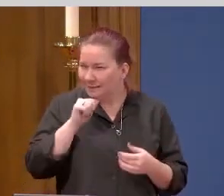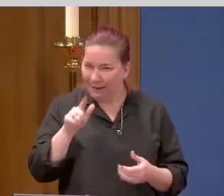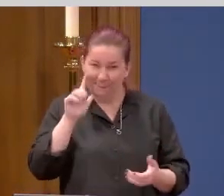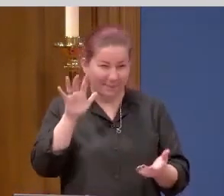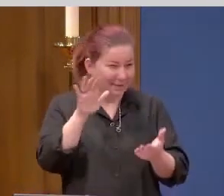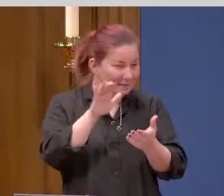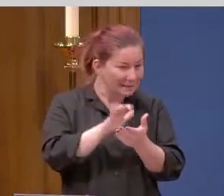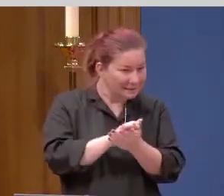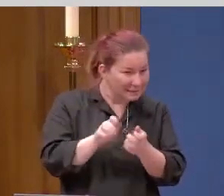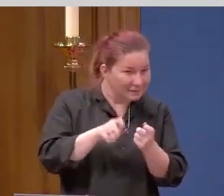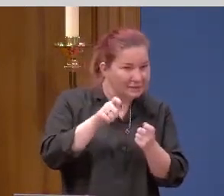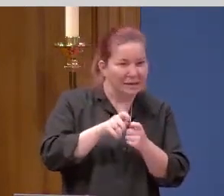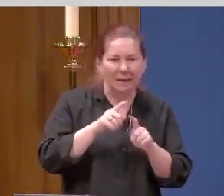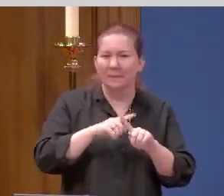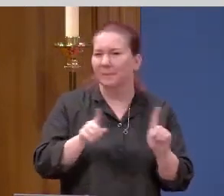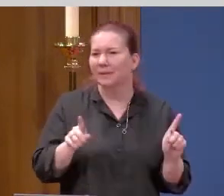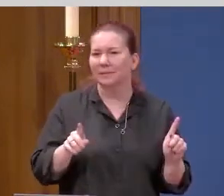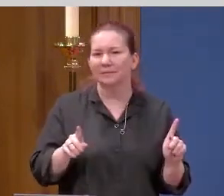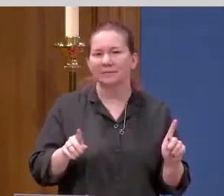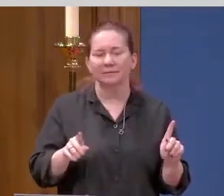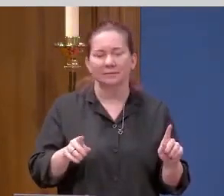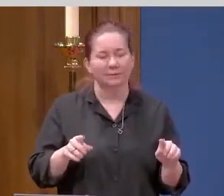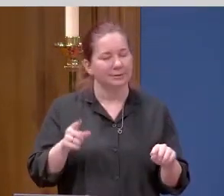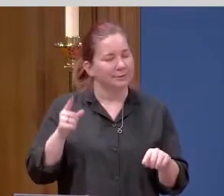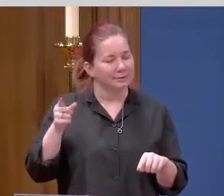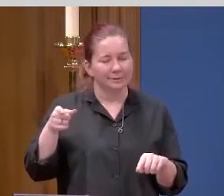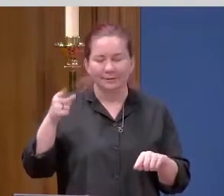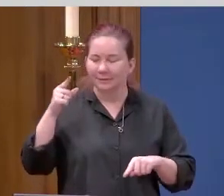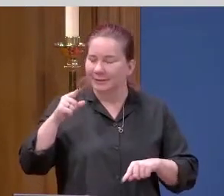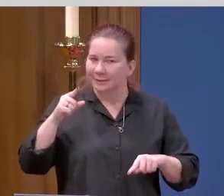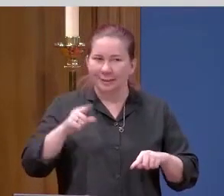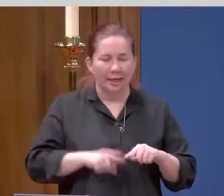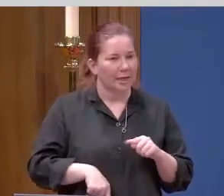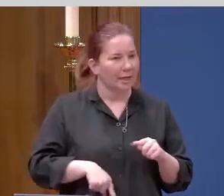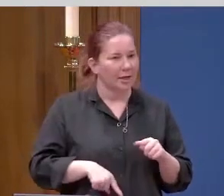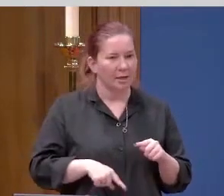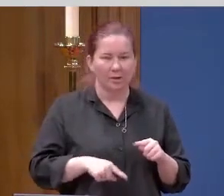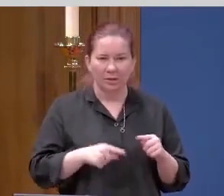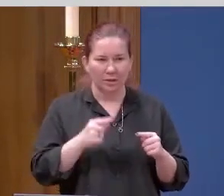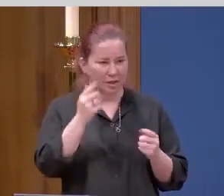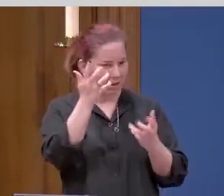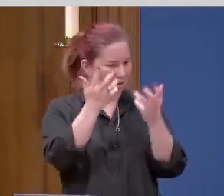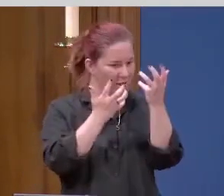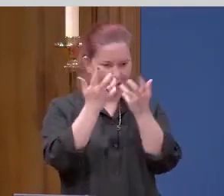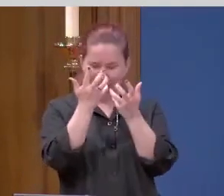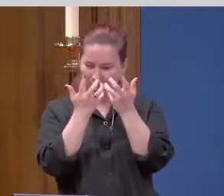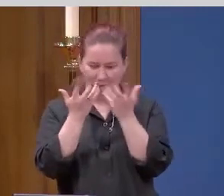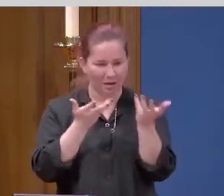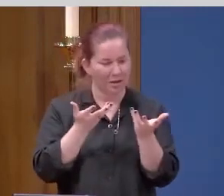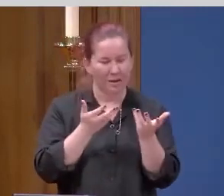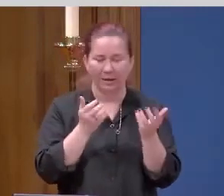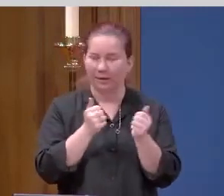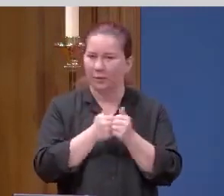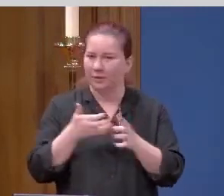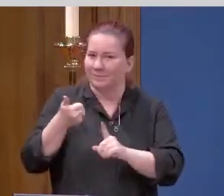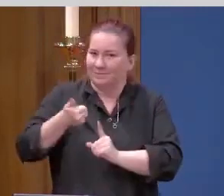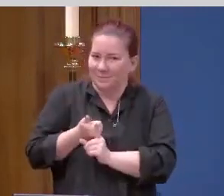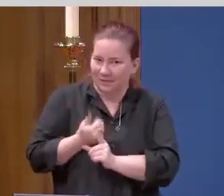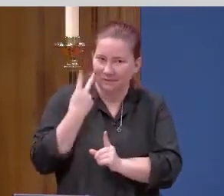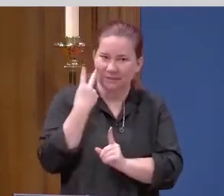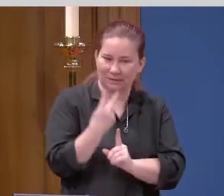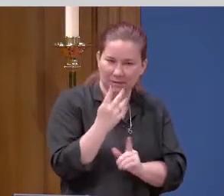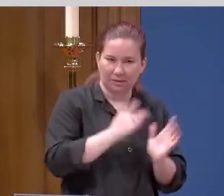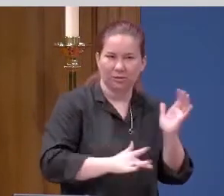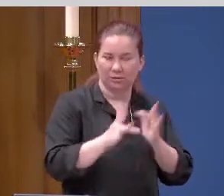exactly, but it just, it couldn't, he couldn't fit all the pieces together without seeing Jesus himself.